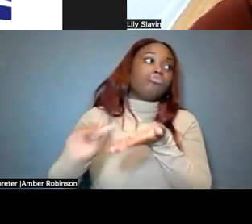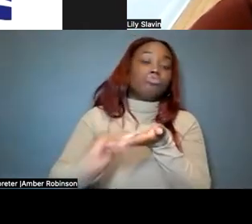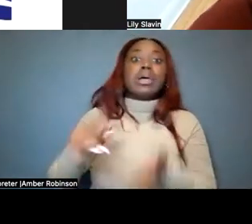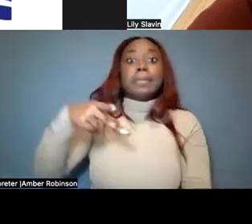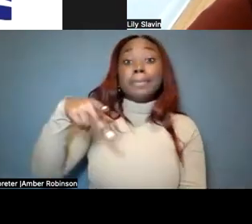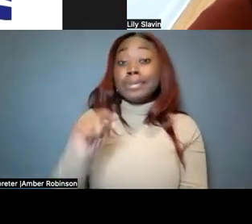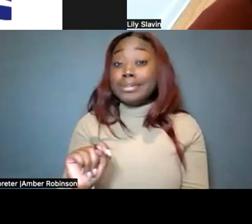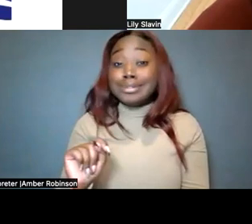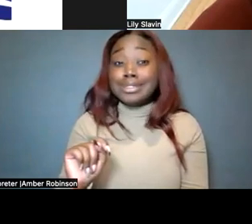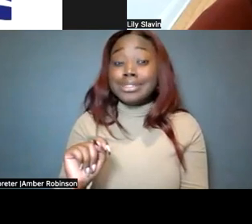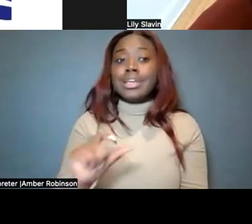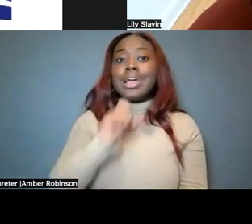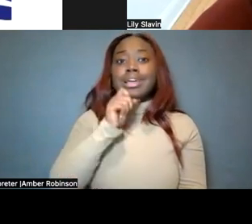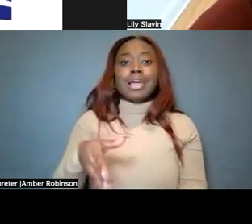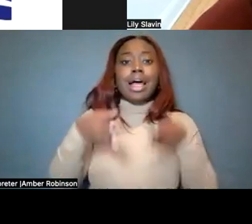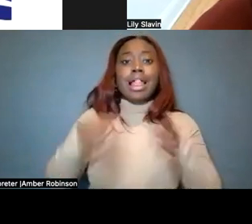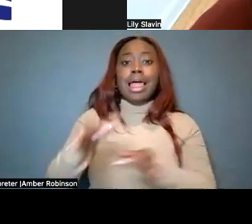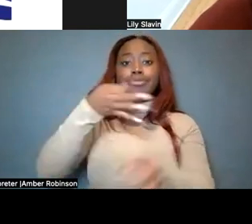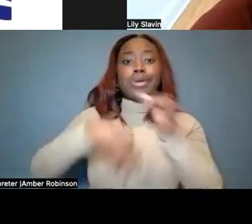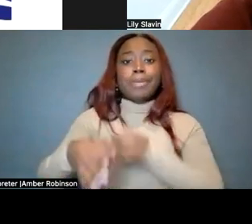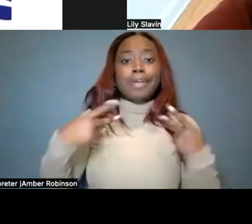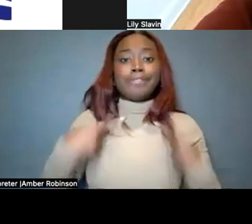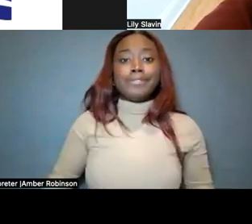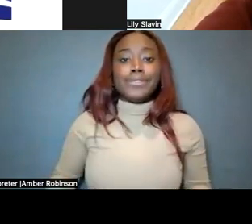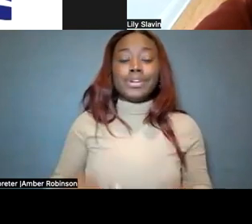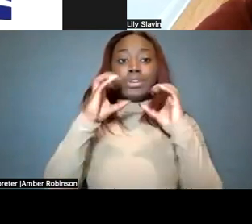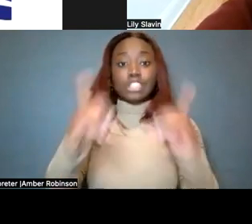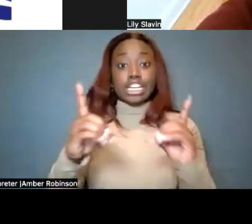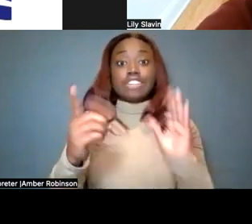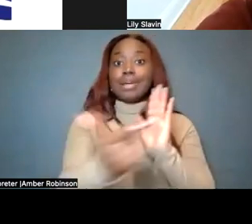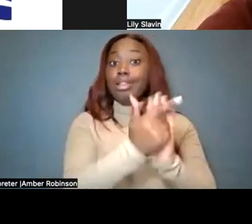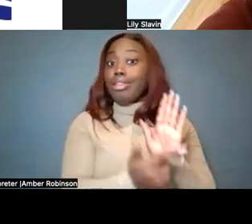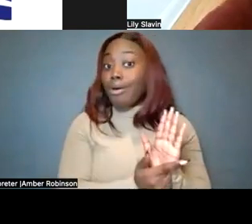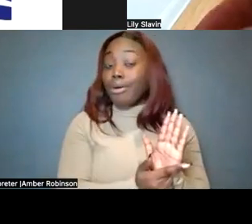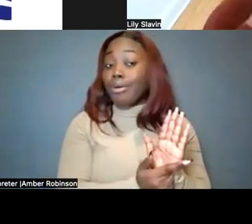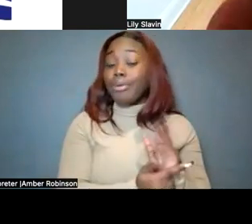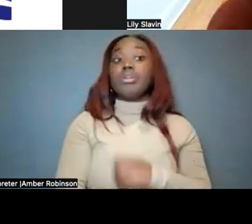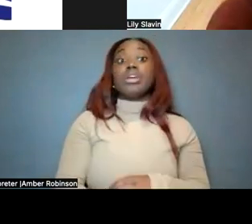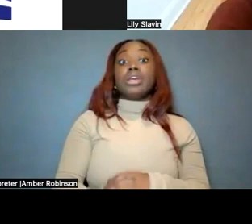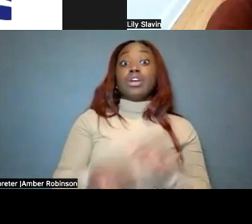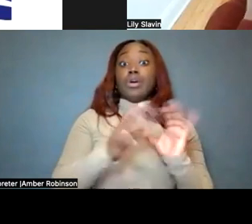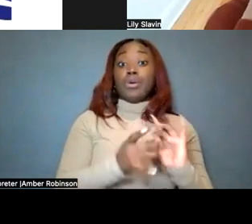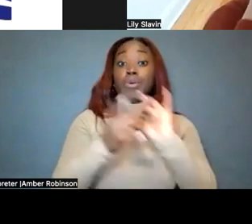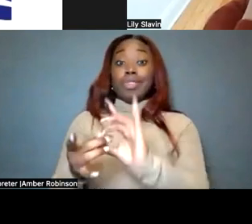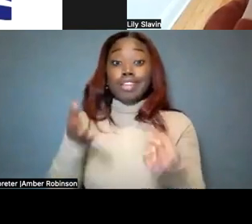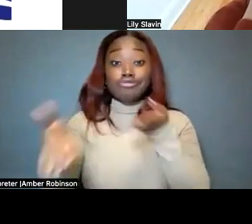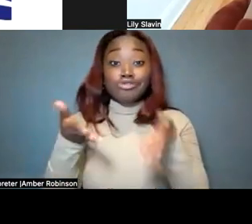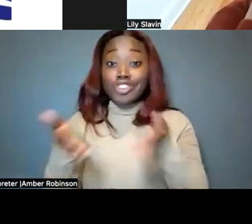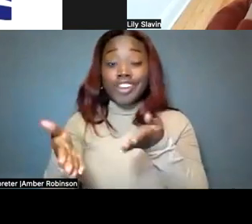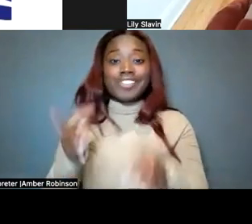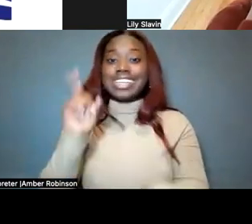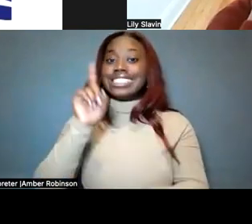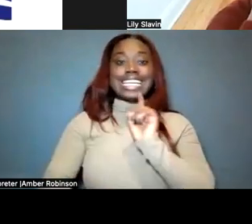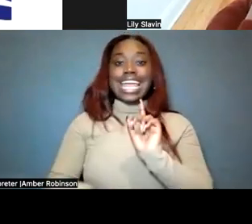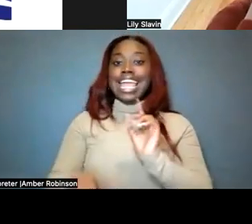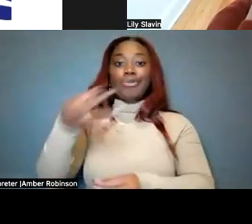is not allowed to replace physical education according to the law. A related service can't replace a direct